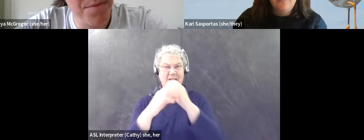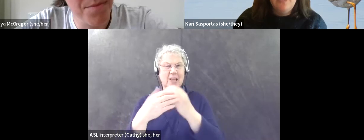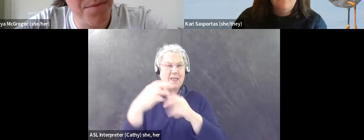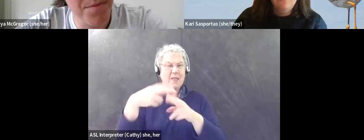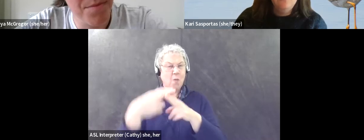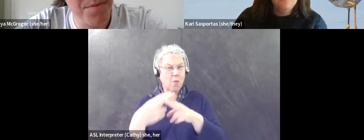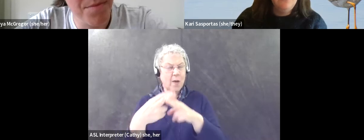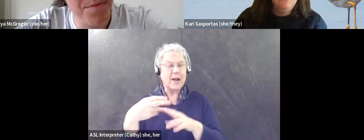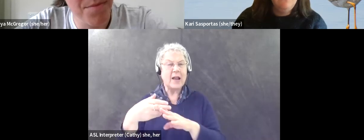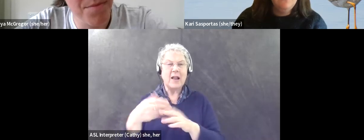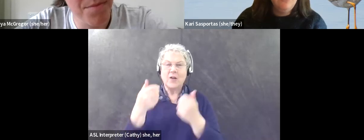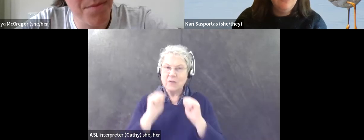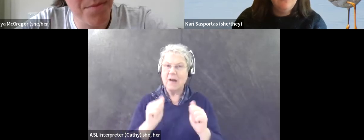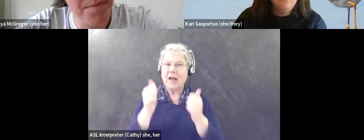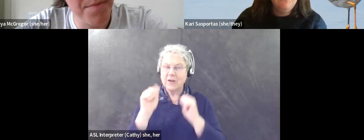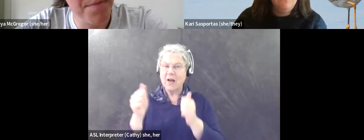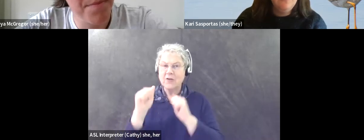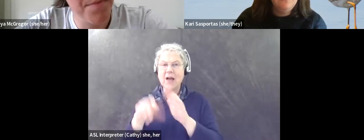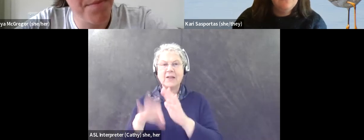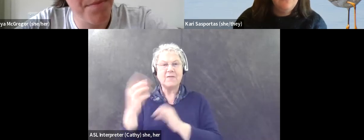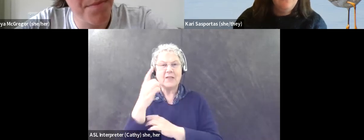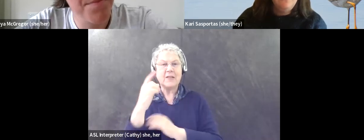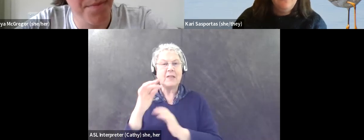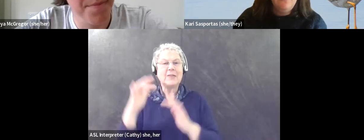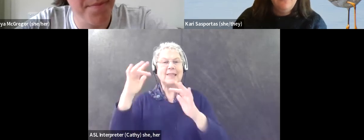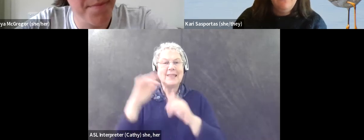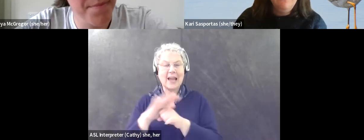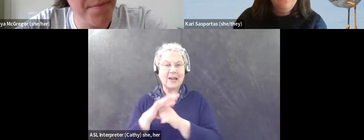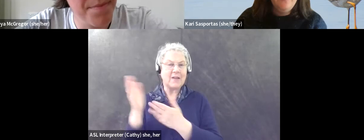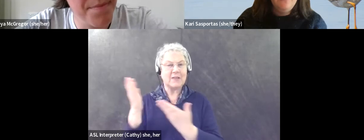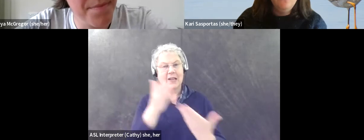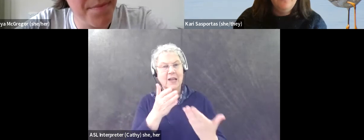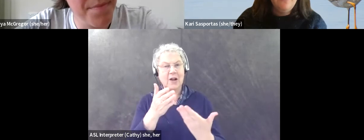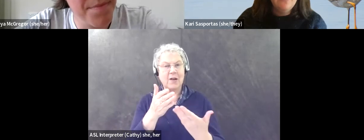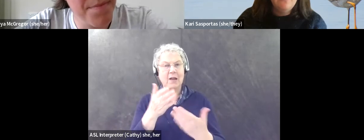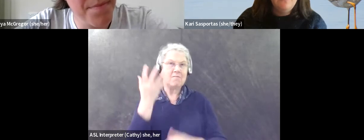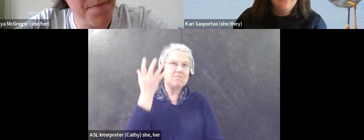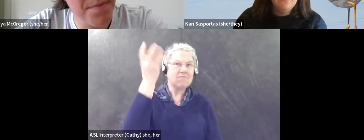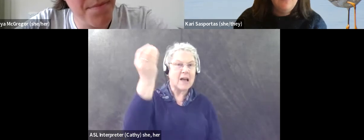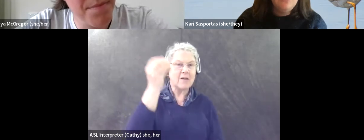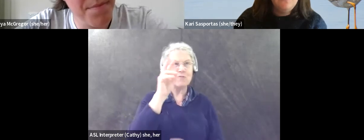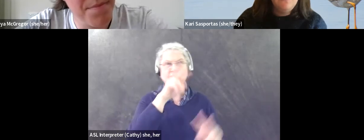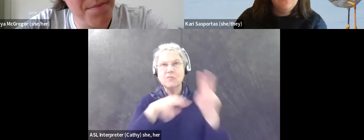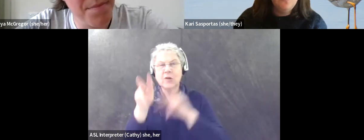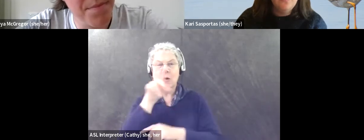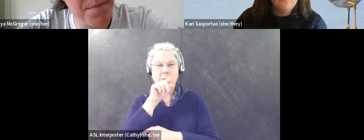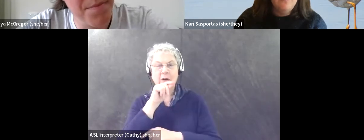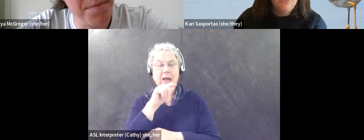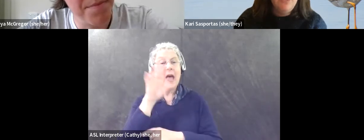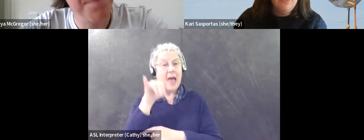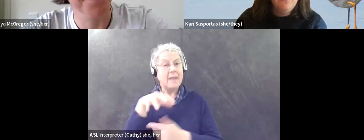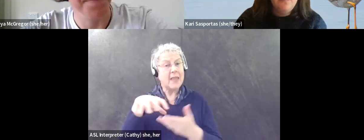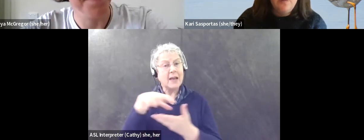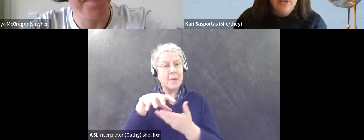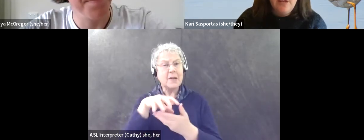find one that I felt was light enough for me to carry in the field. Um, and with that, that combination seems to work for